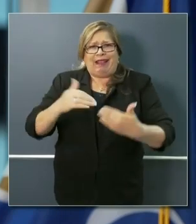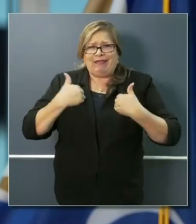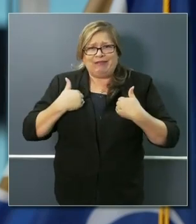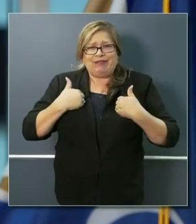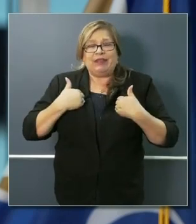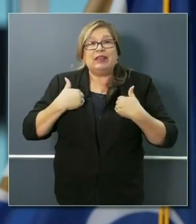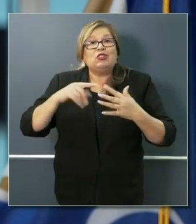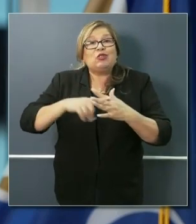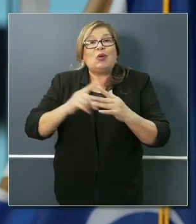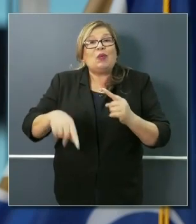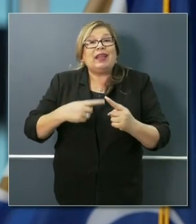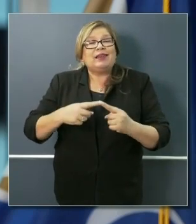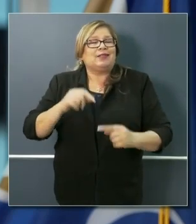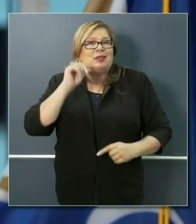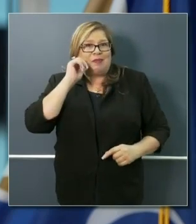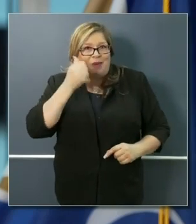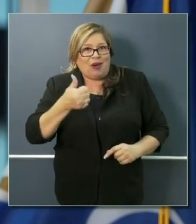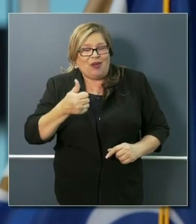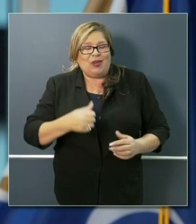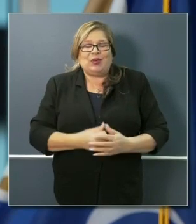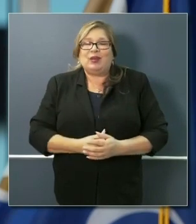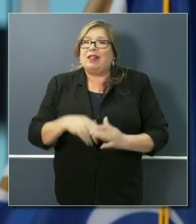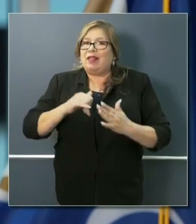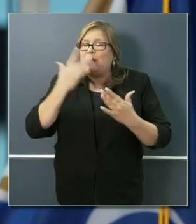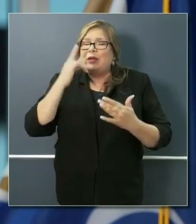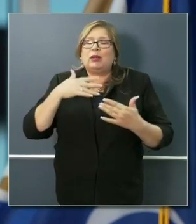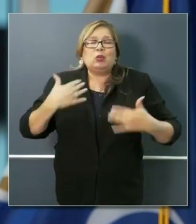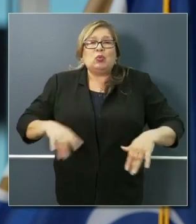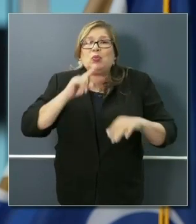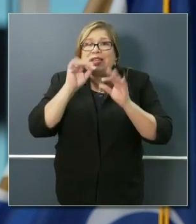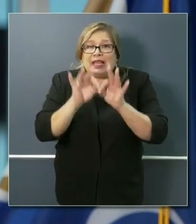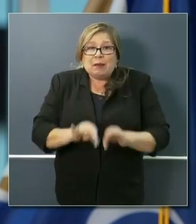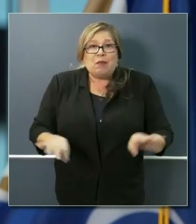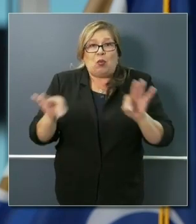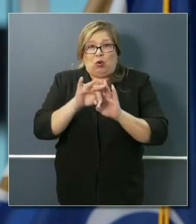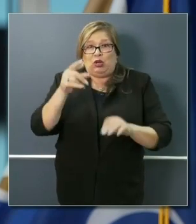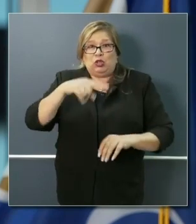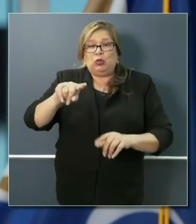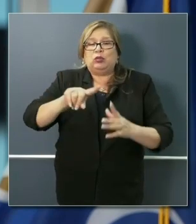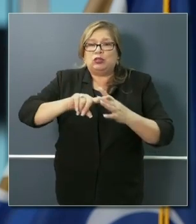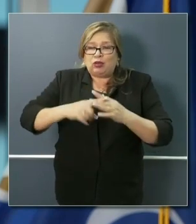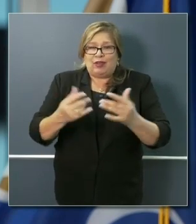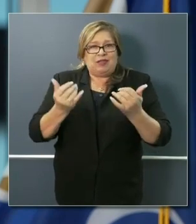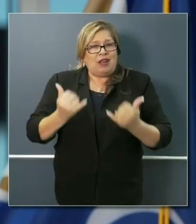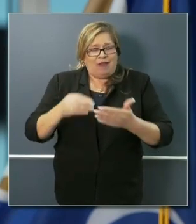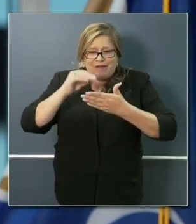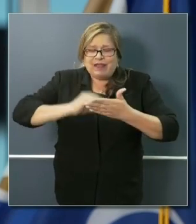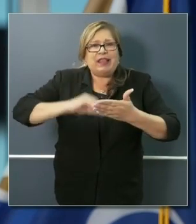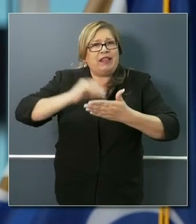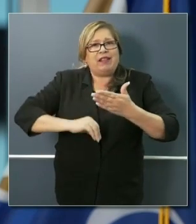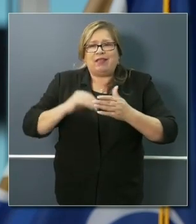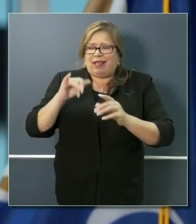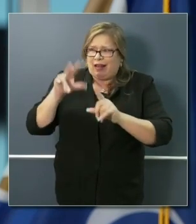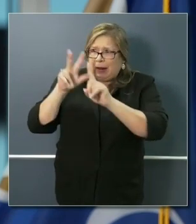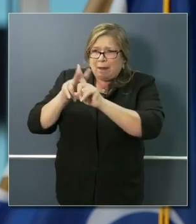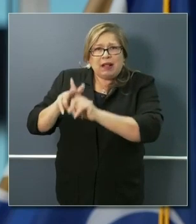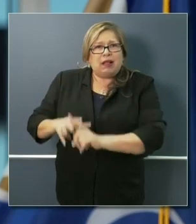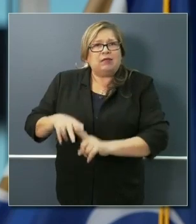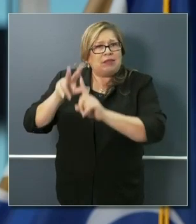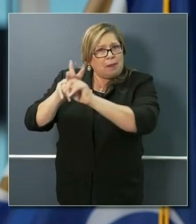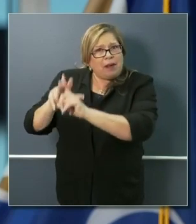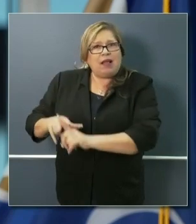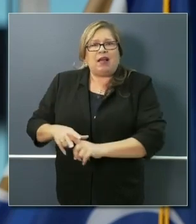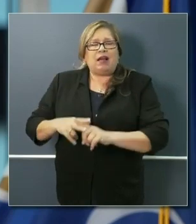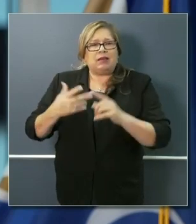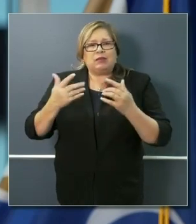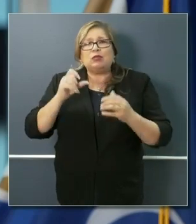starts tomorrow, and that's why it's incredibly important people start filling out the application, filling out the form to make sure